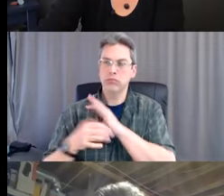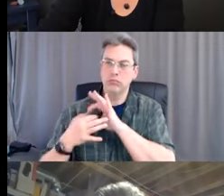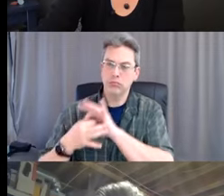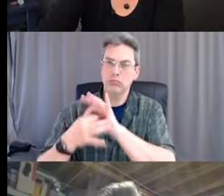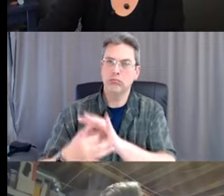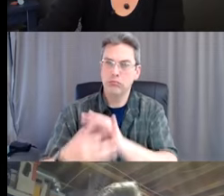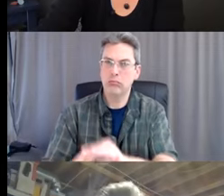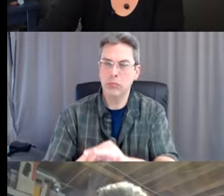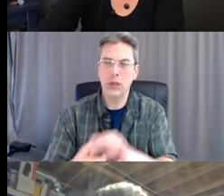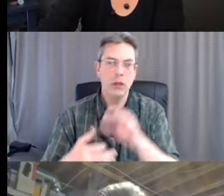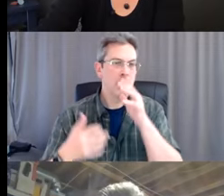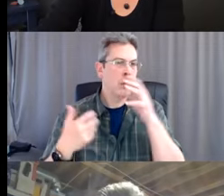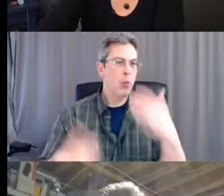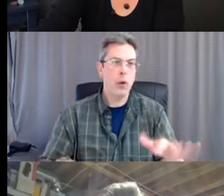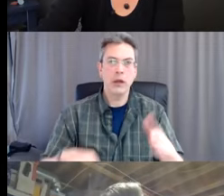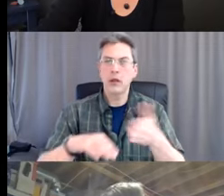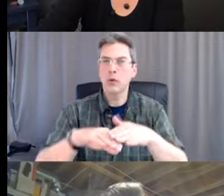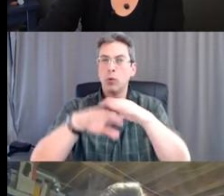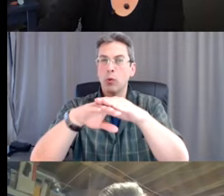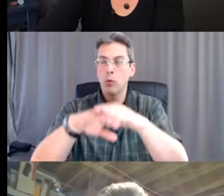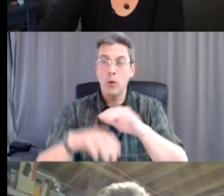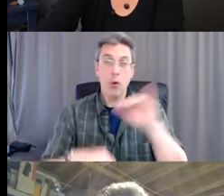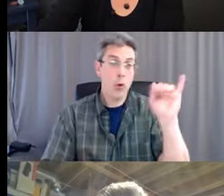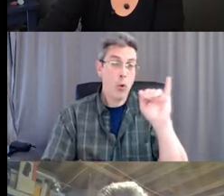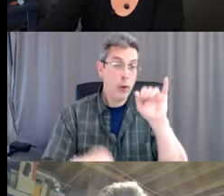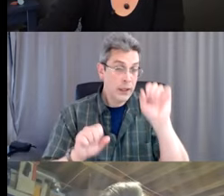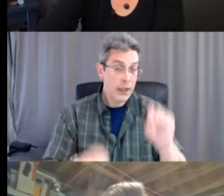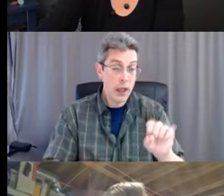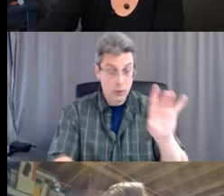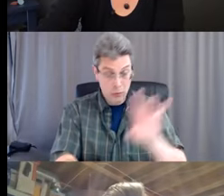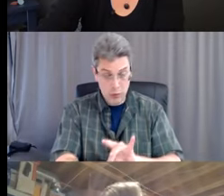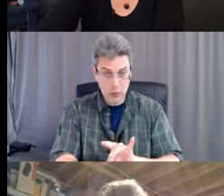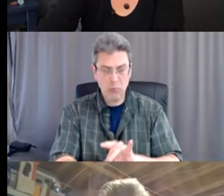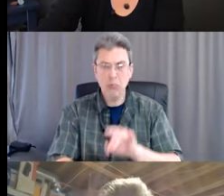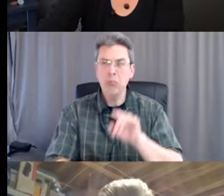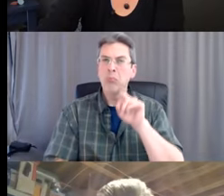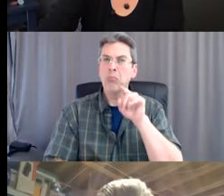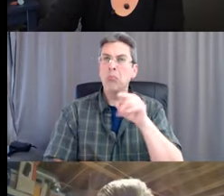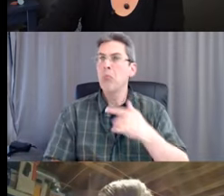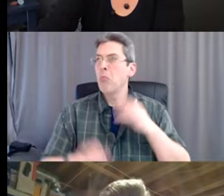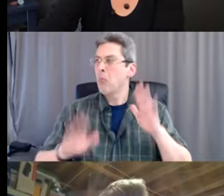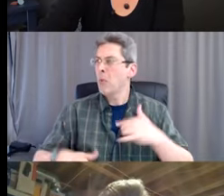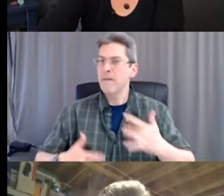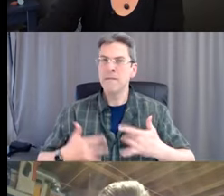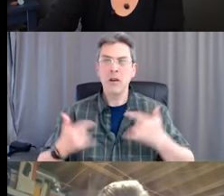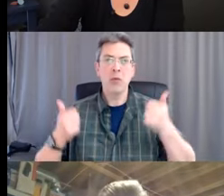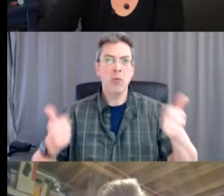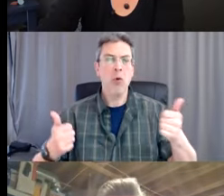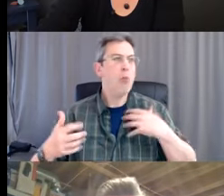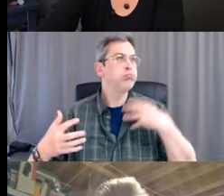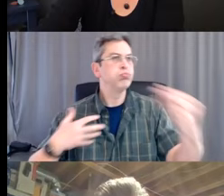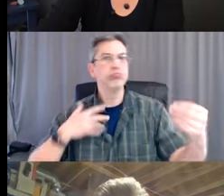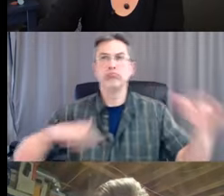asymptomatic or have no symptoms. There's that incubation period. So just because everybody looks healthy doesn't mean